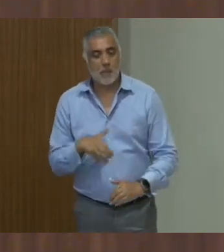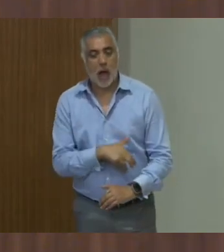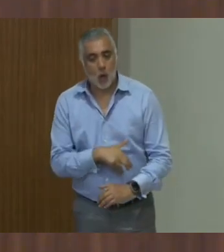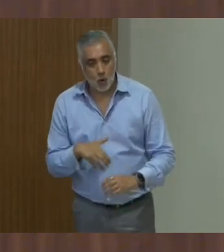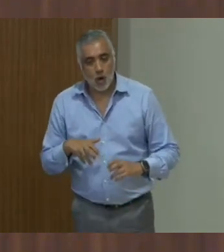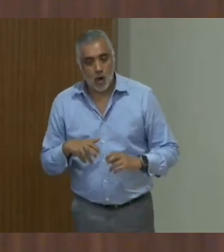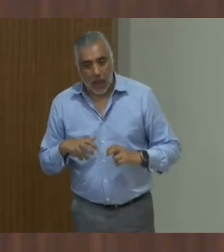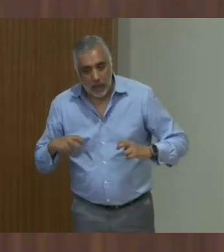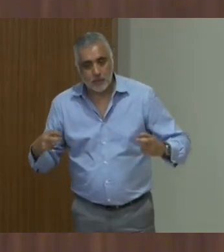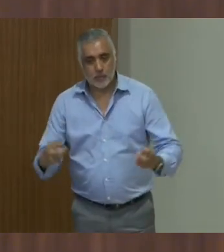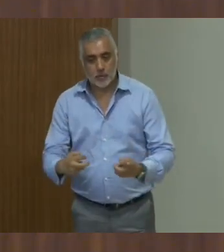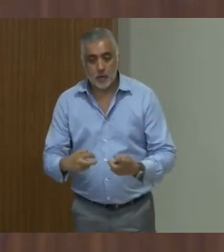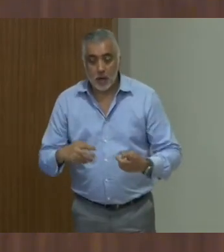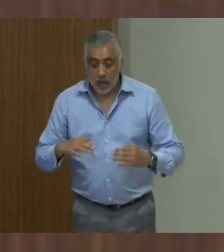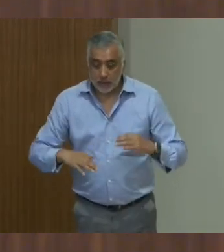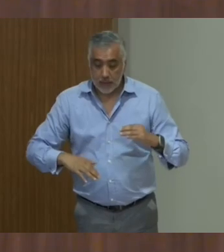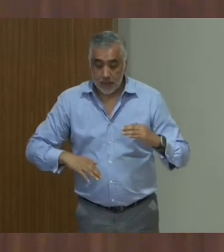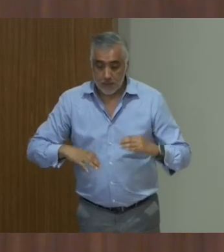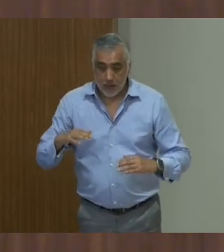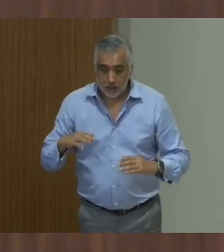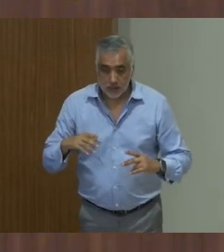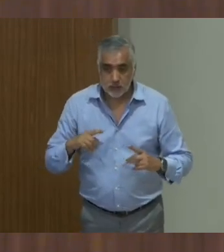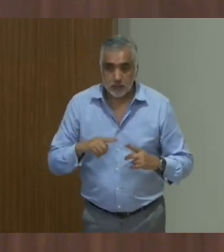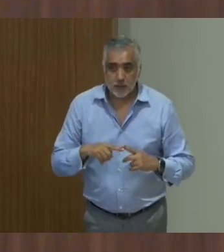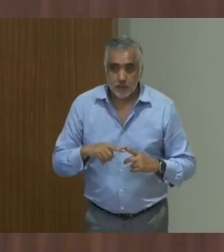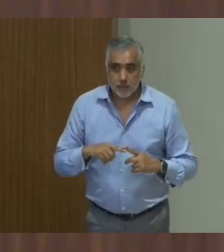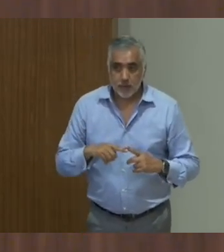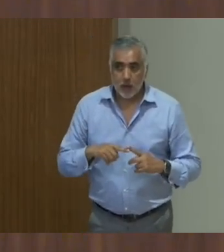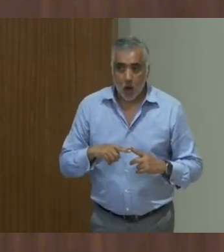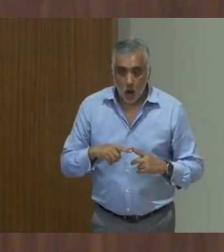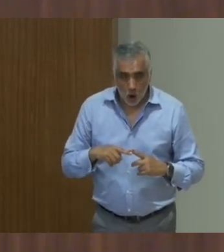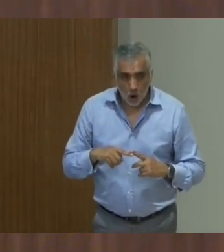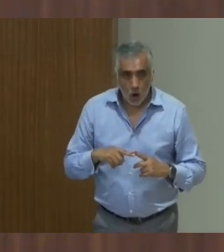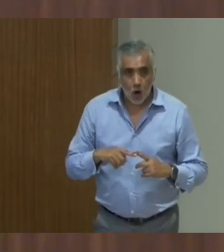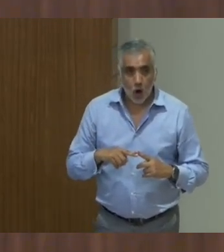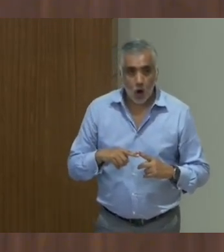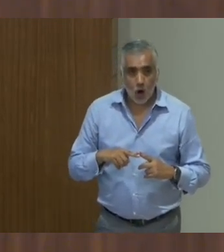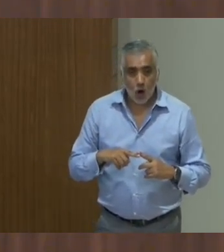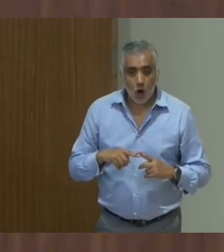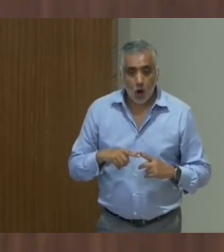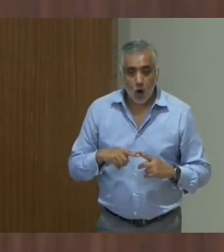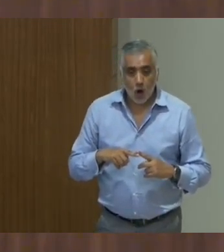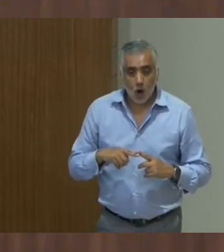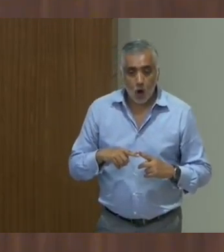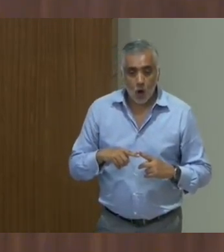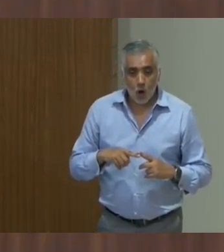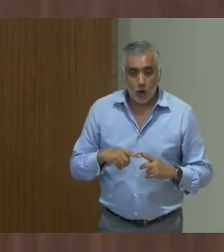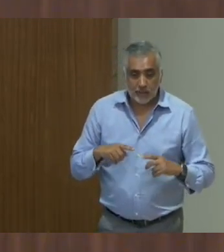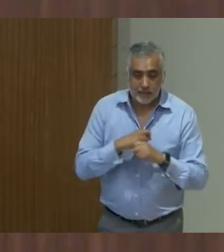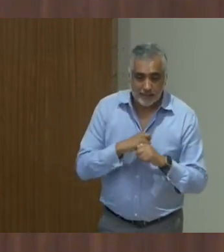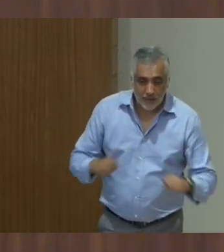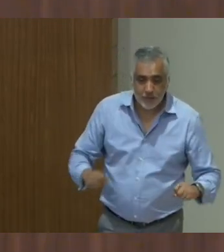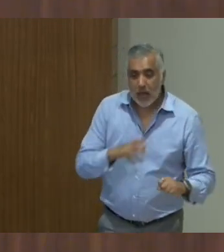place. The parameters were discussed and they were built into the guidelines and ultimately it actually became the safety